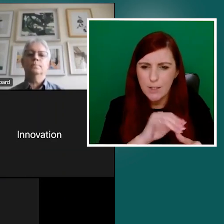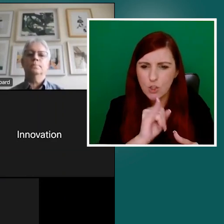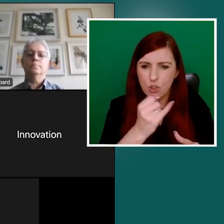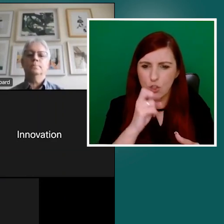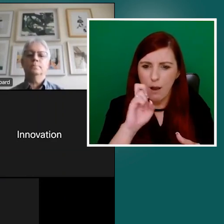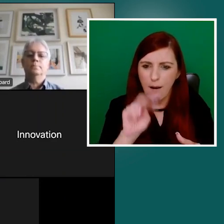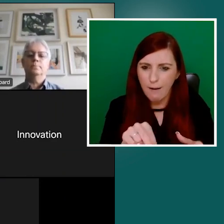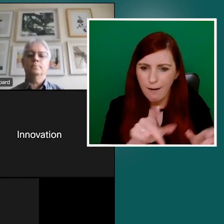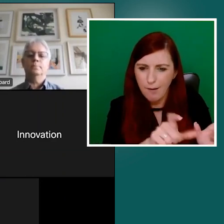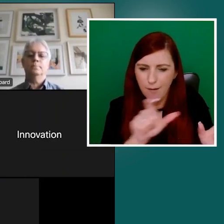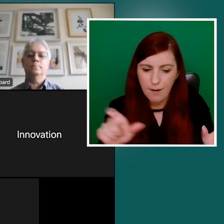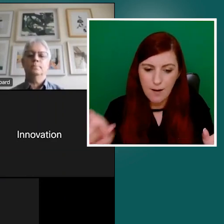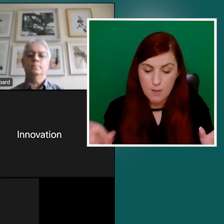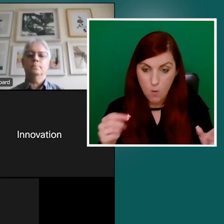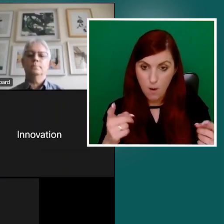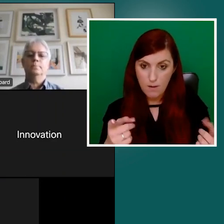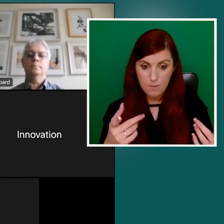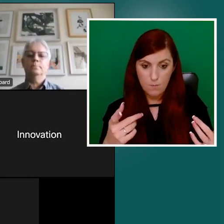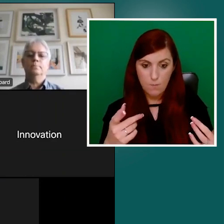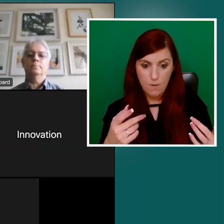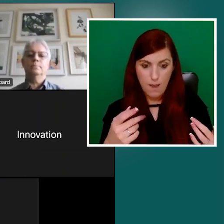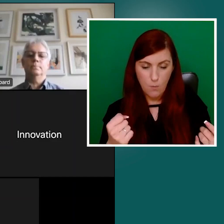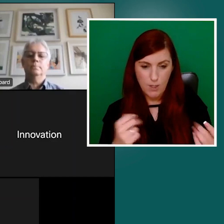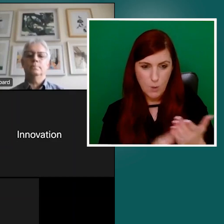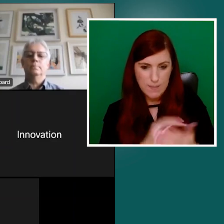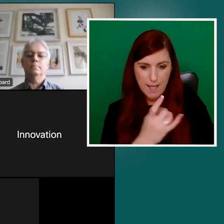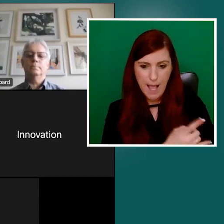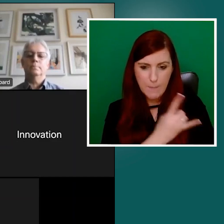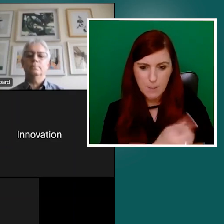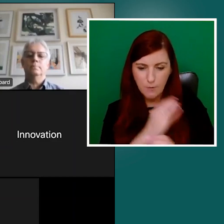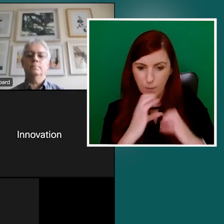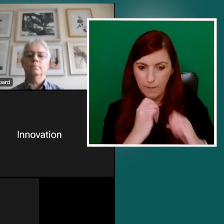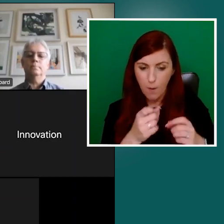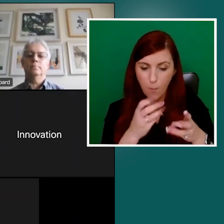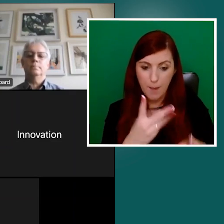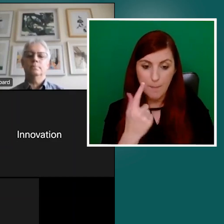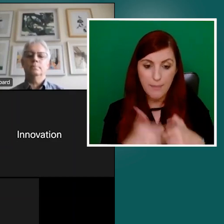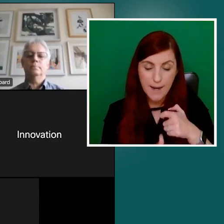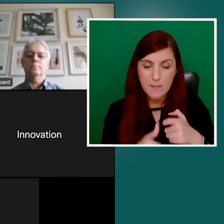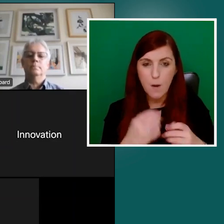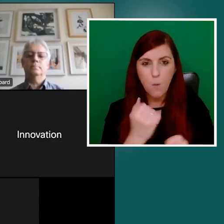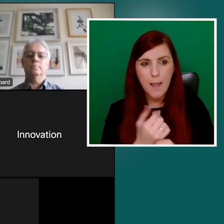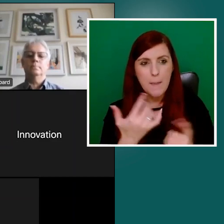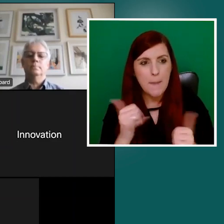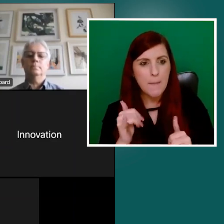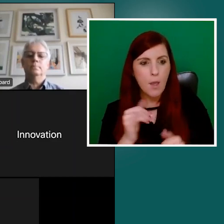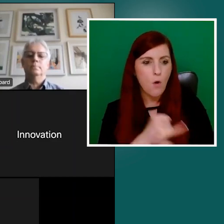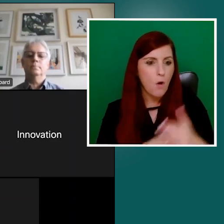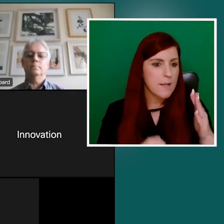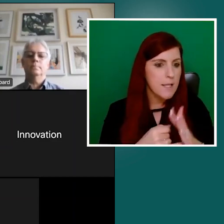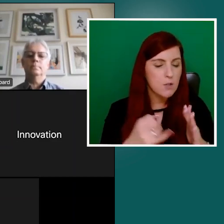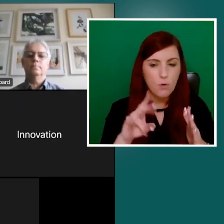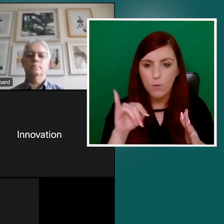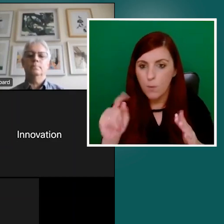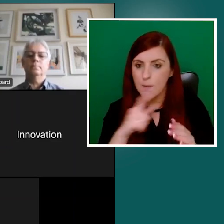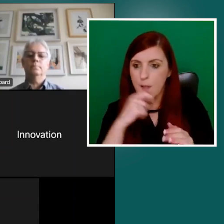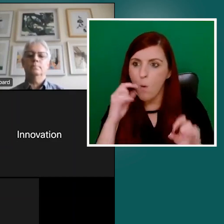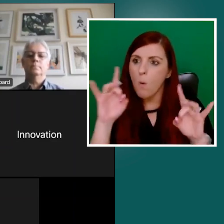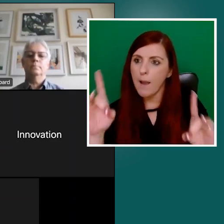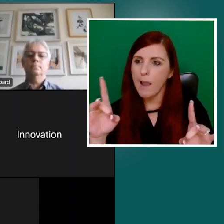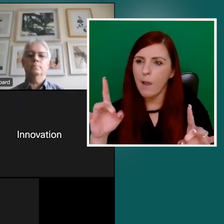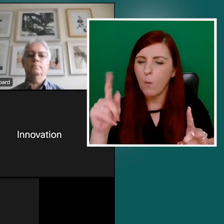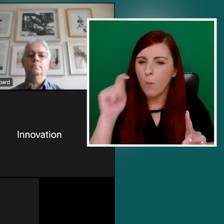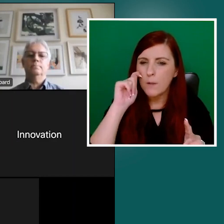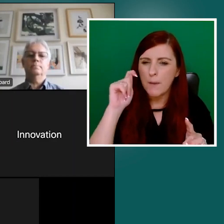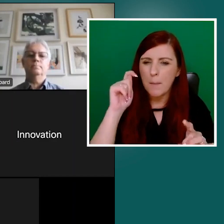it is down to perhaps an organization or a unit to say, listen, we want to do this in maybe a more structured way. So that's what